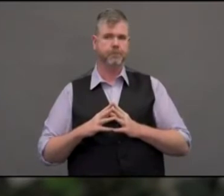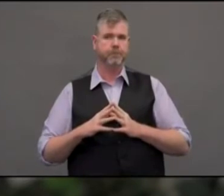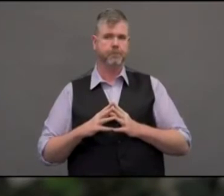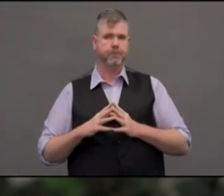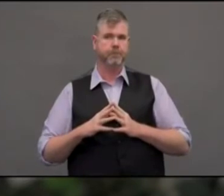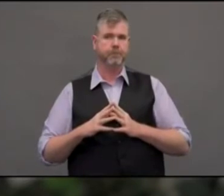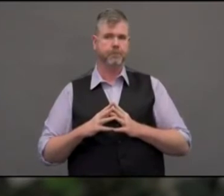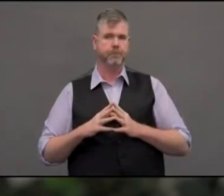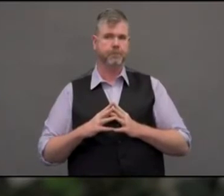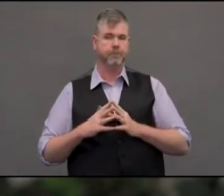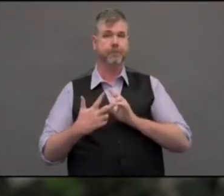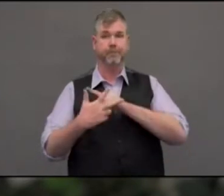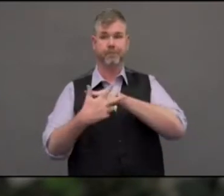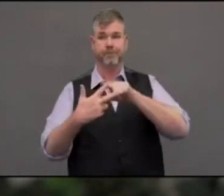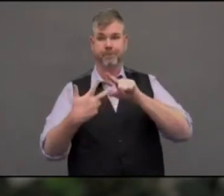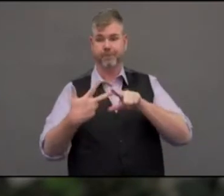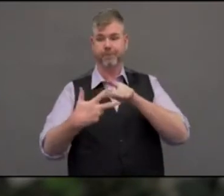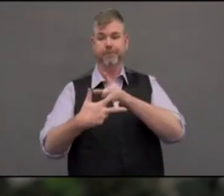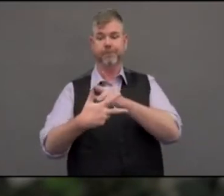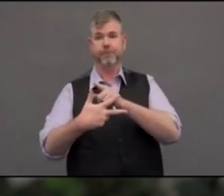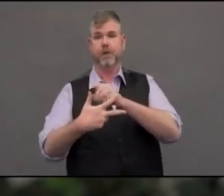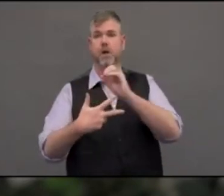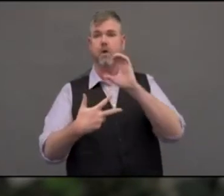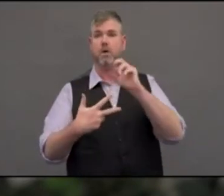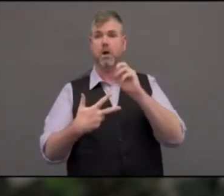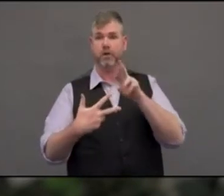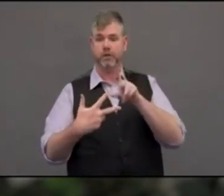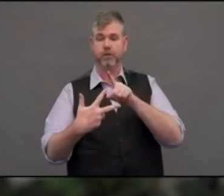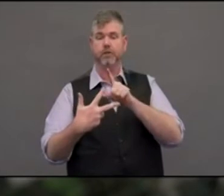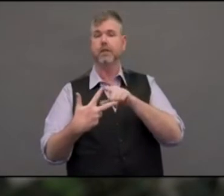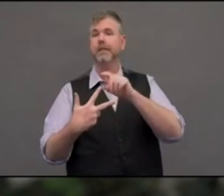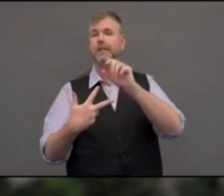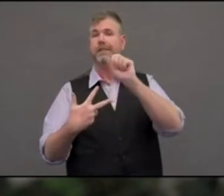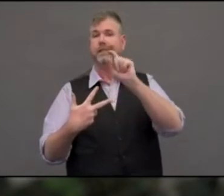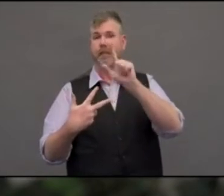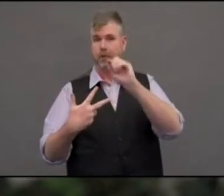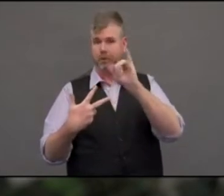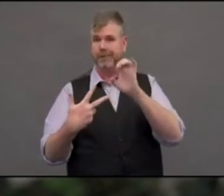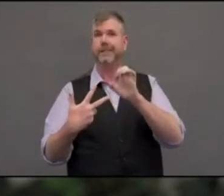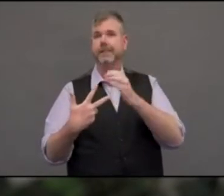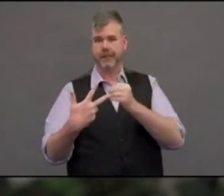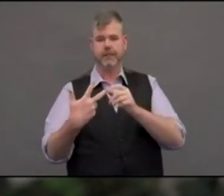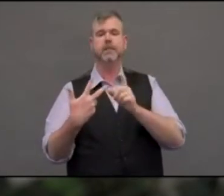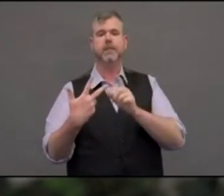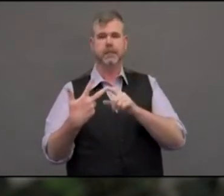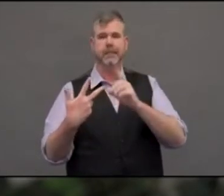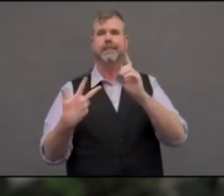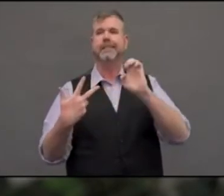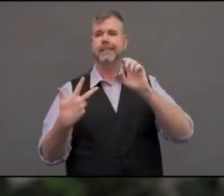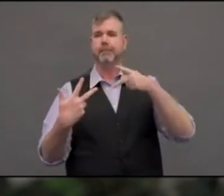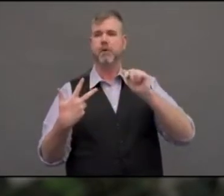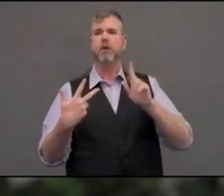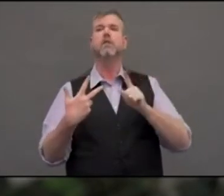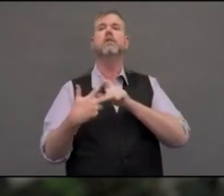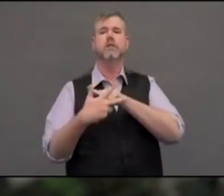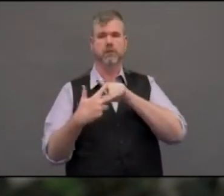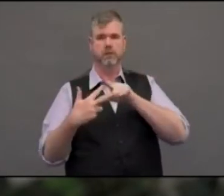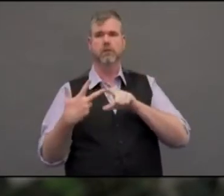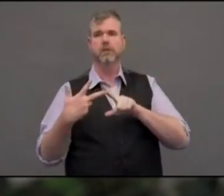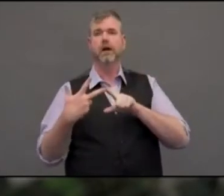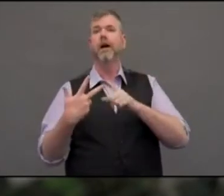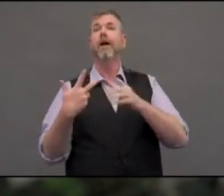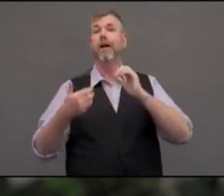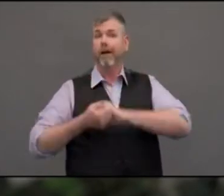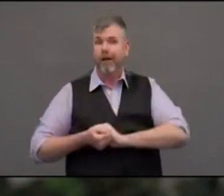care workforce significantly, also add significant acute bed capacity to our system and